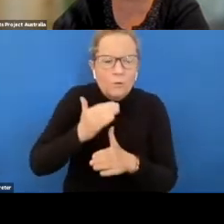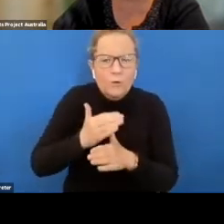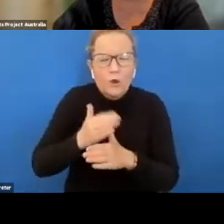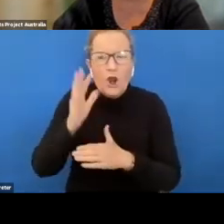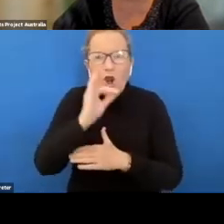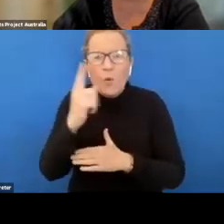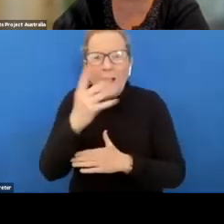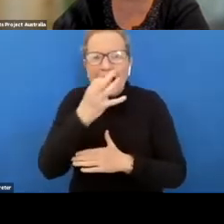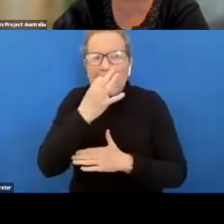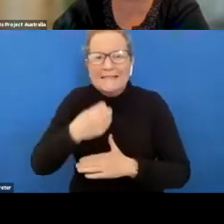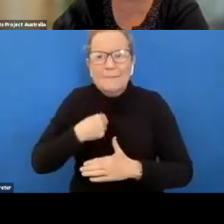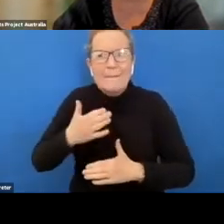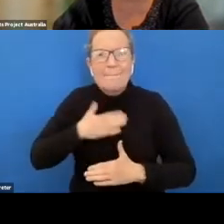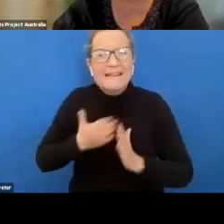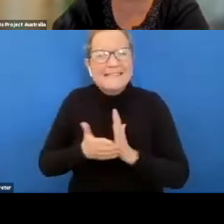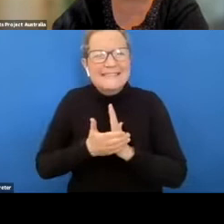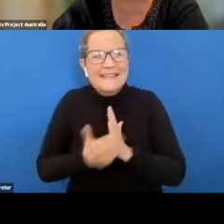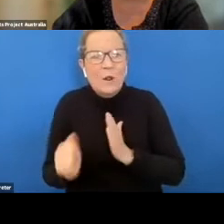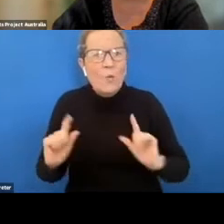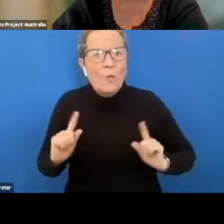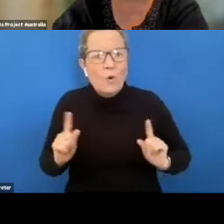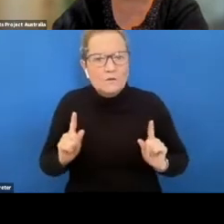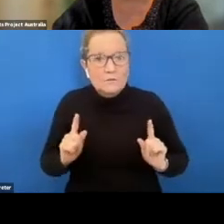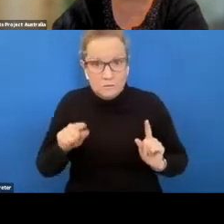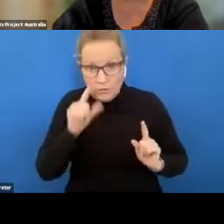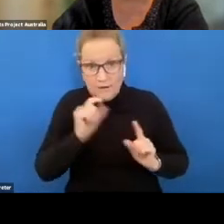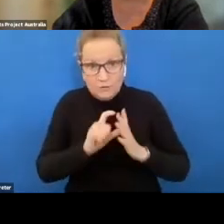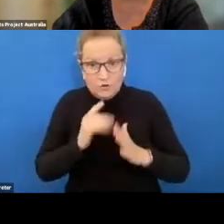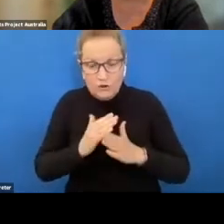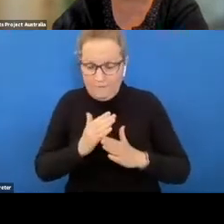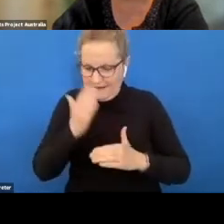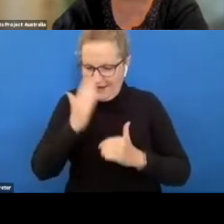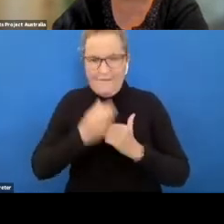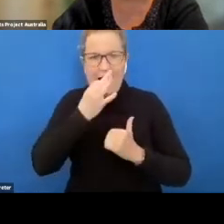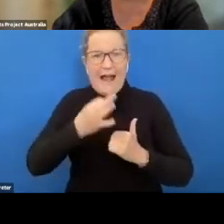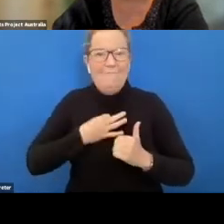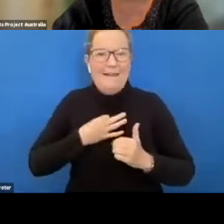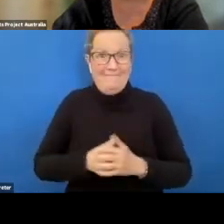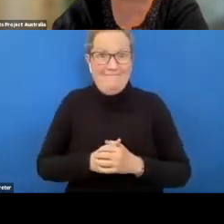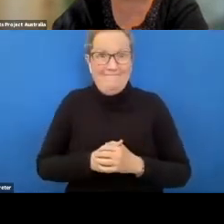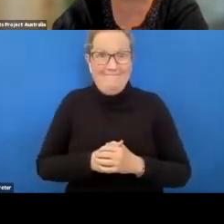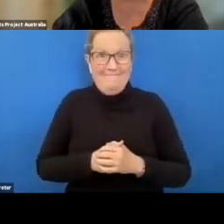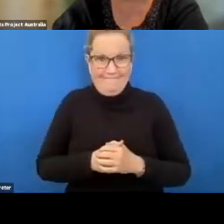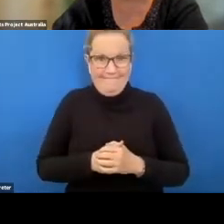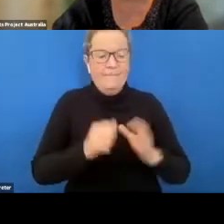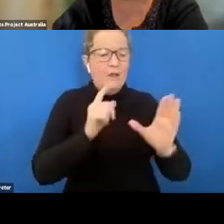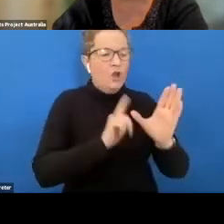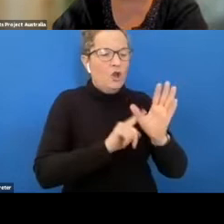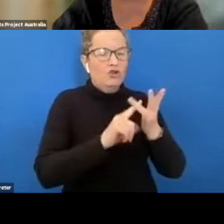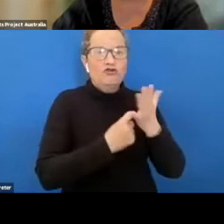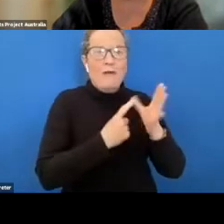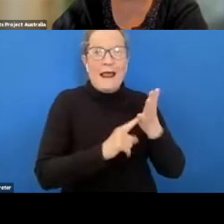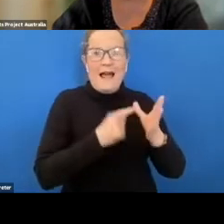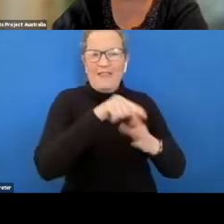regarding my ability to be able to do the work so there were three of us in urella um that